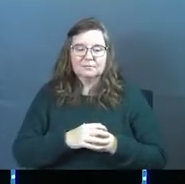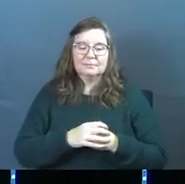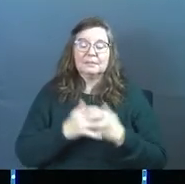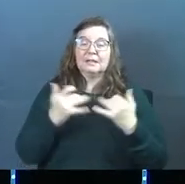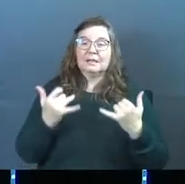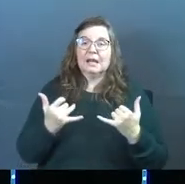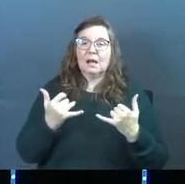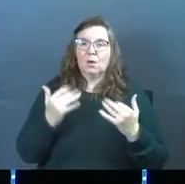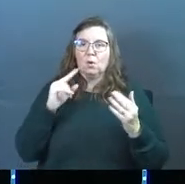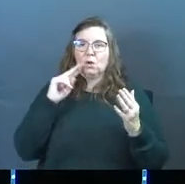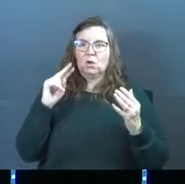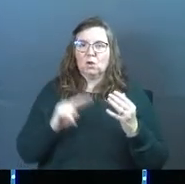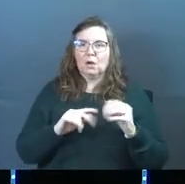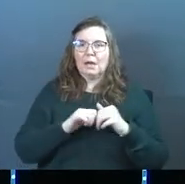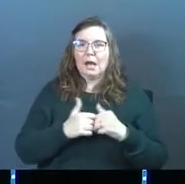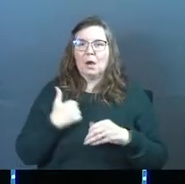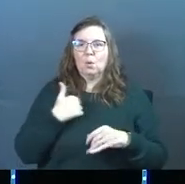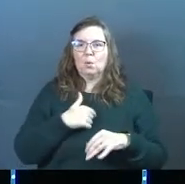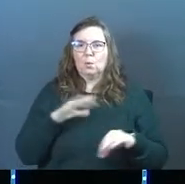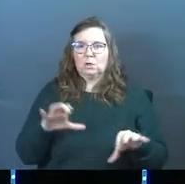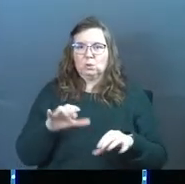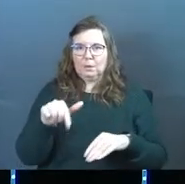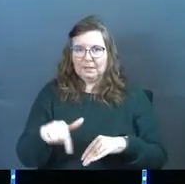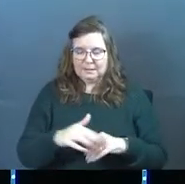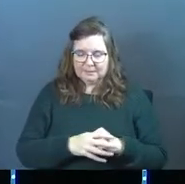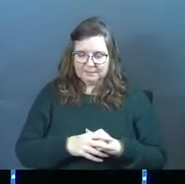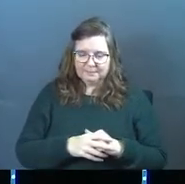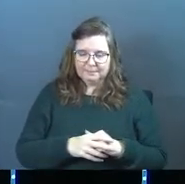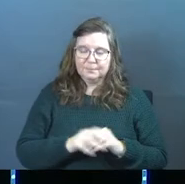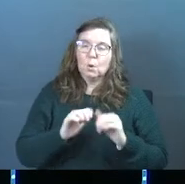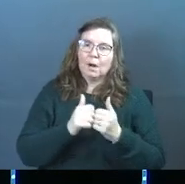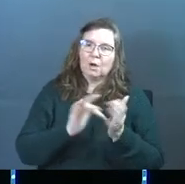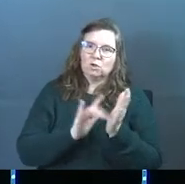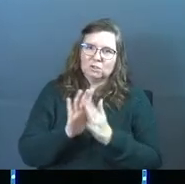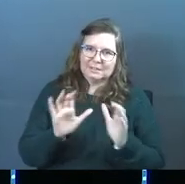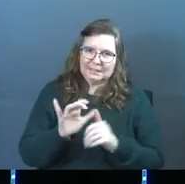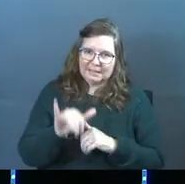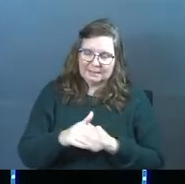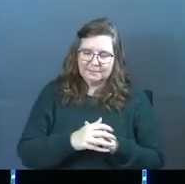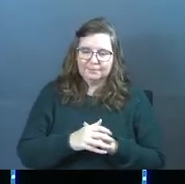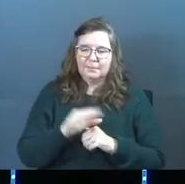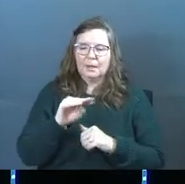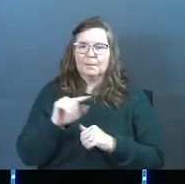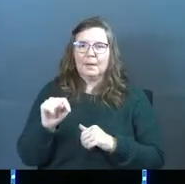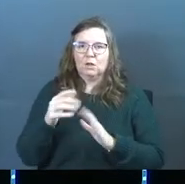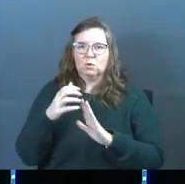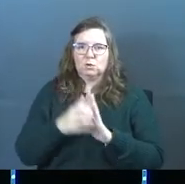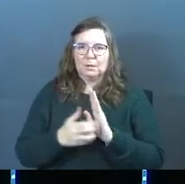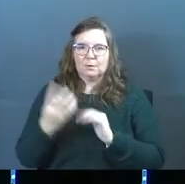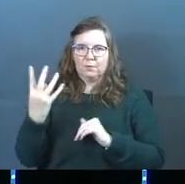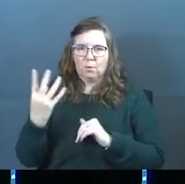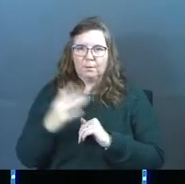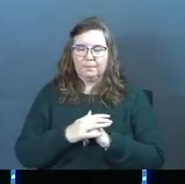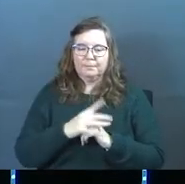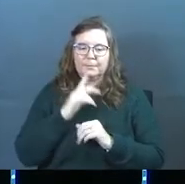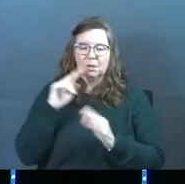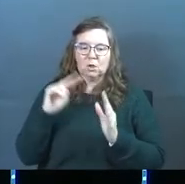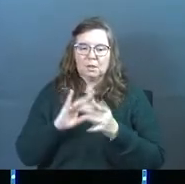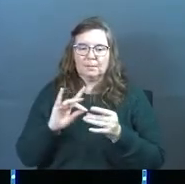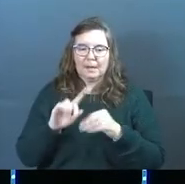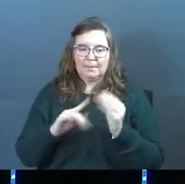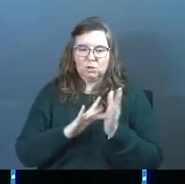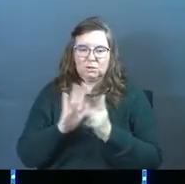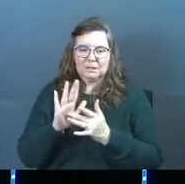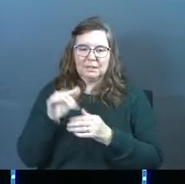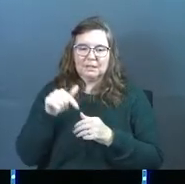Now let's look at how we do this or how Jesus did this. Matthew chapter 4. This passage